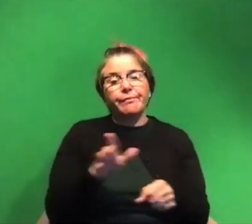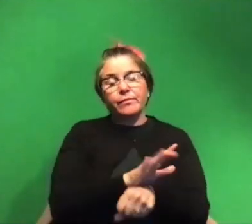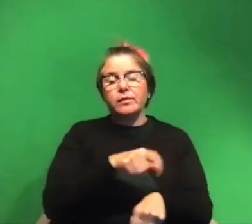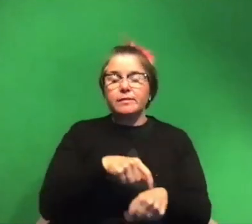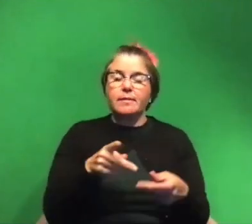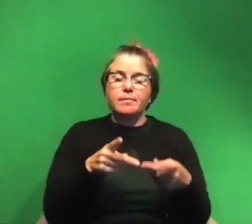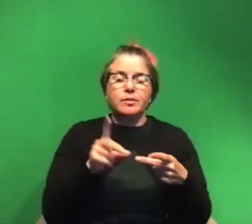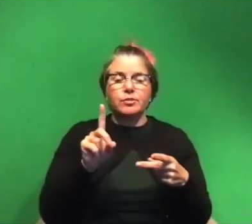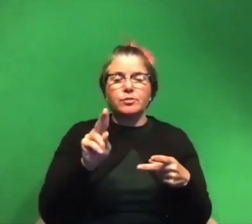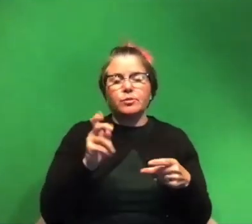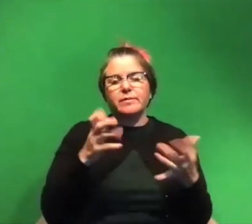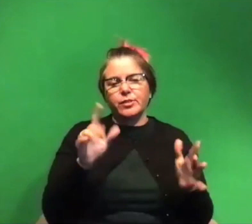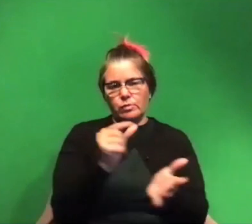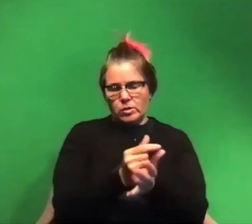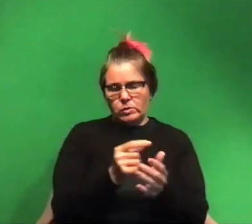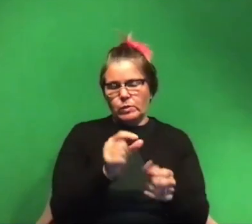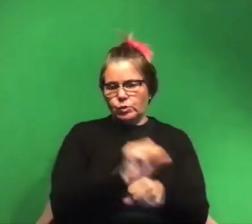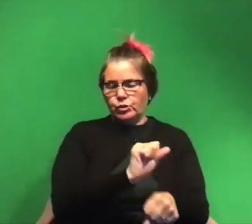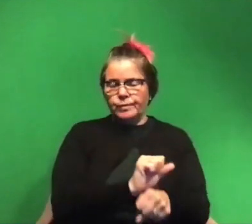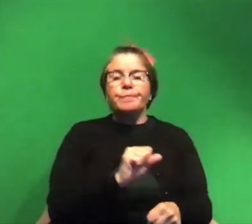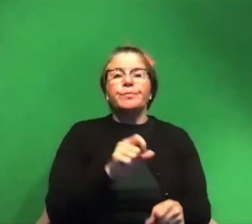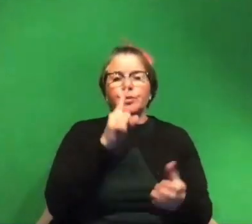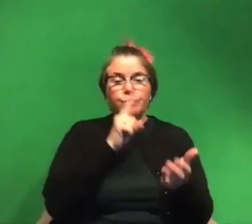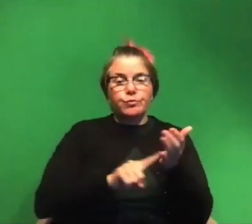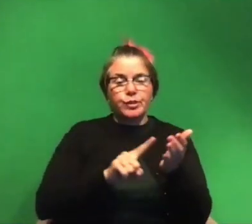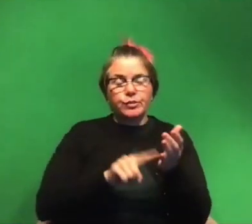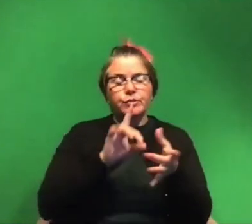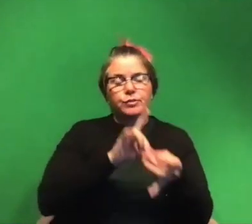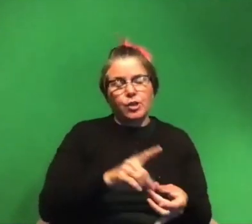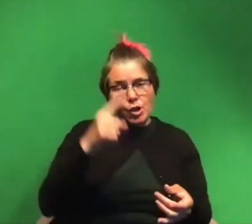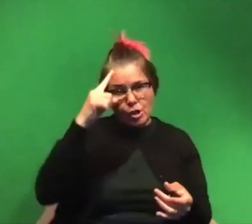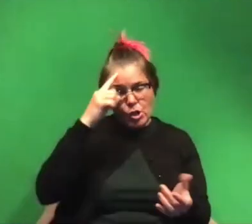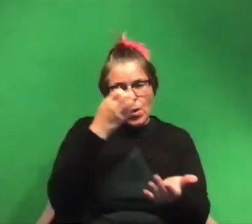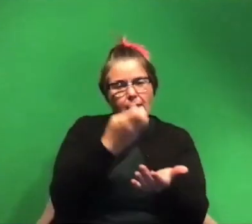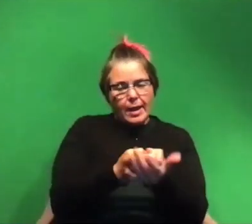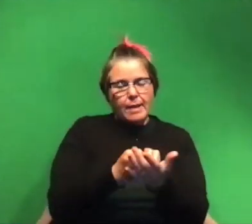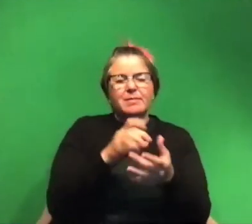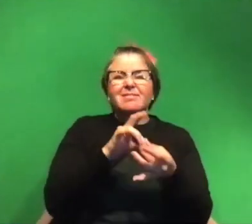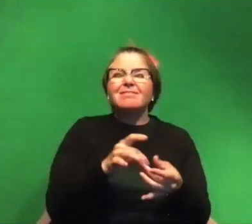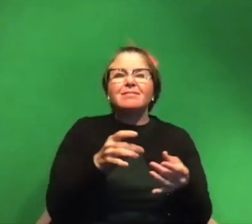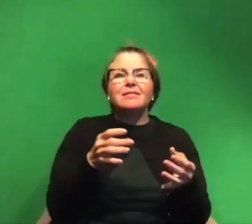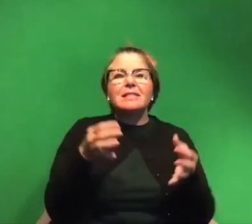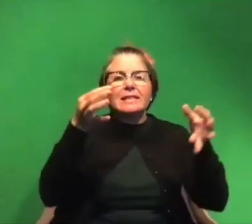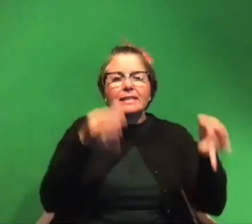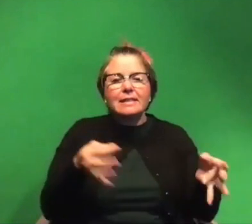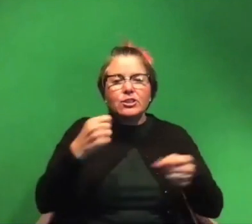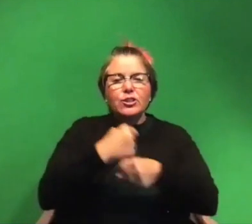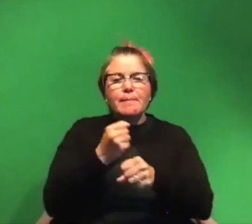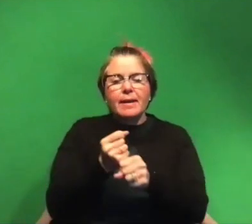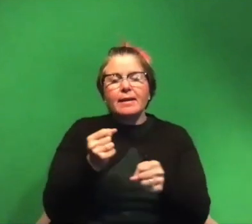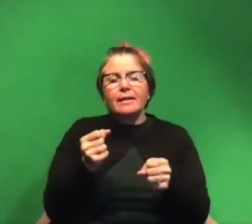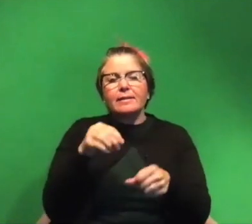at duke after graduating was doing research in neuroeconomics actually which is the decision making or kind of decision making in the brain